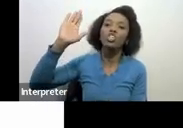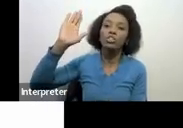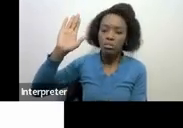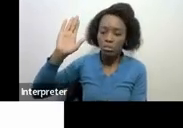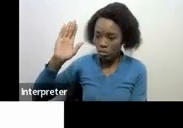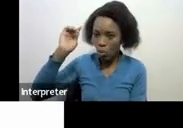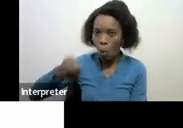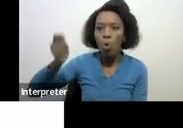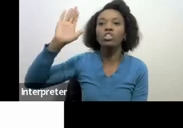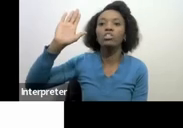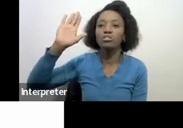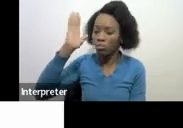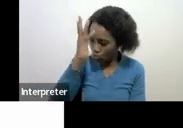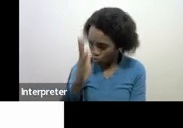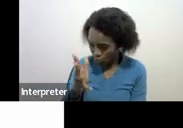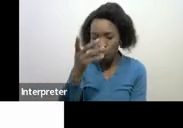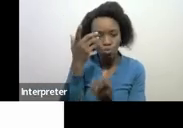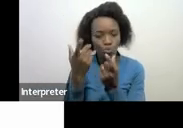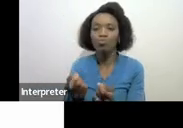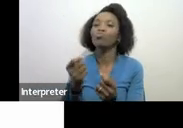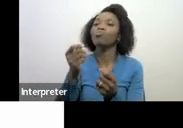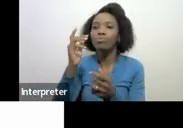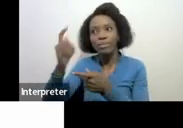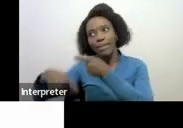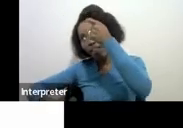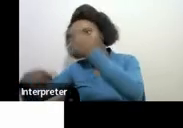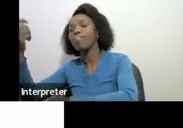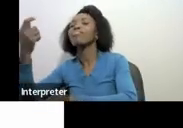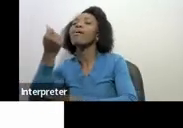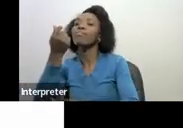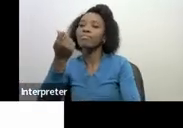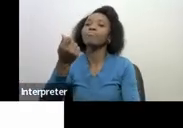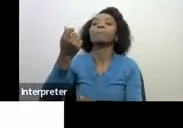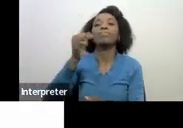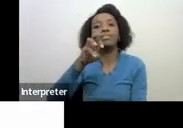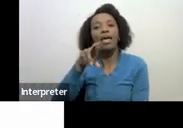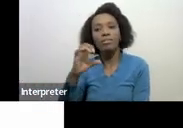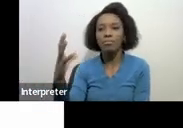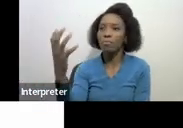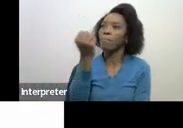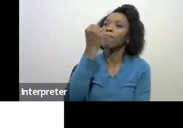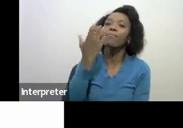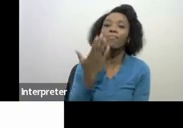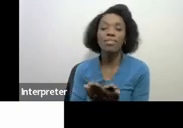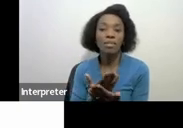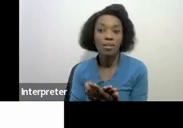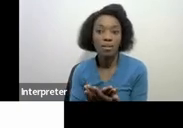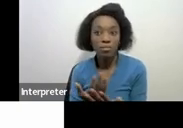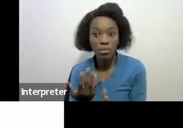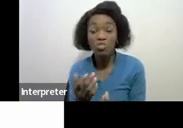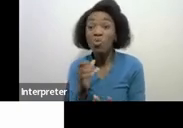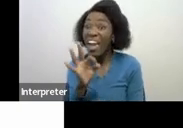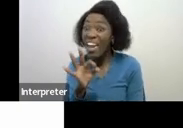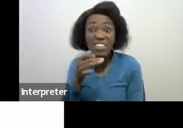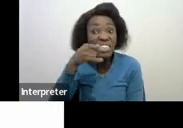as I've explained in that particular order movable assets first and if those do not satisfy the full debt